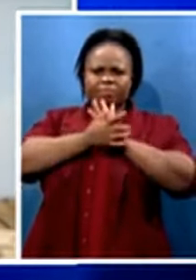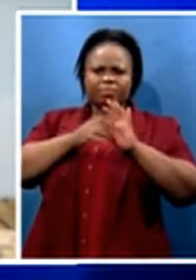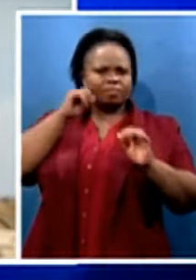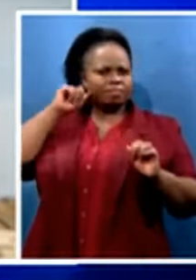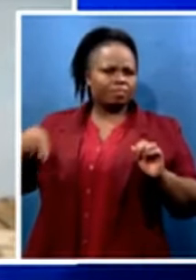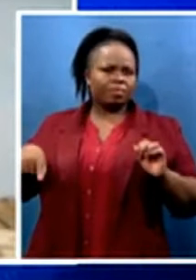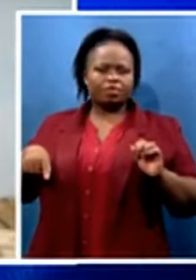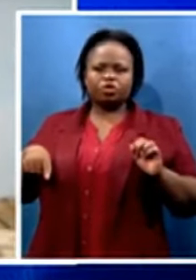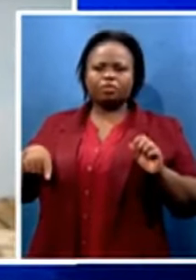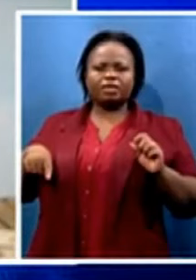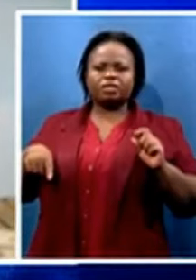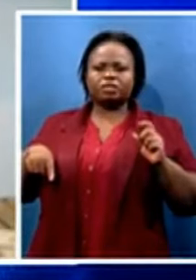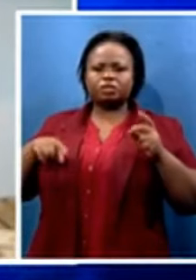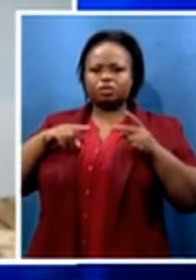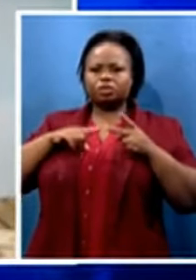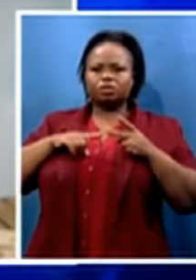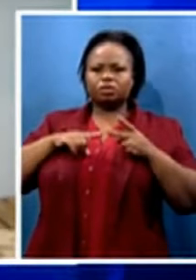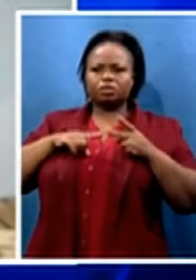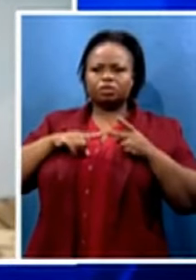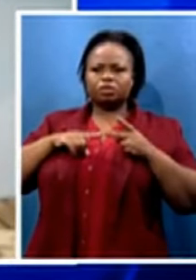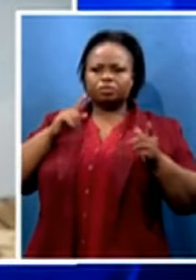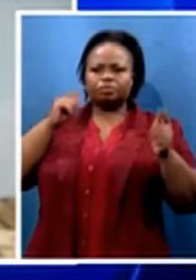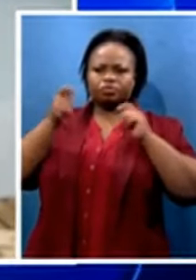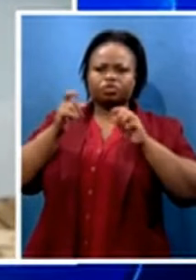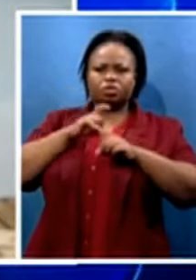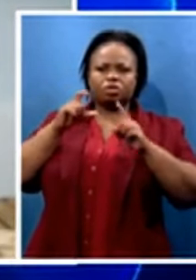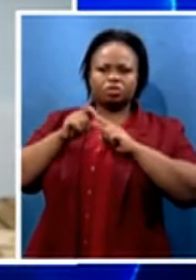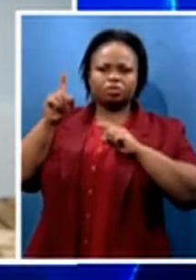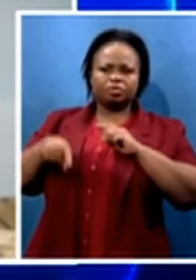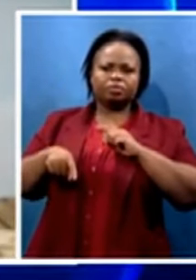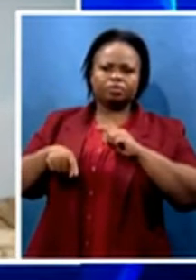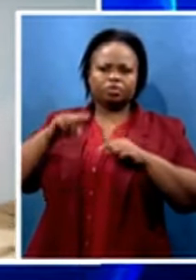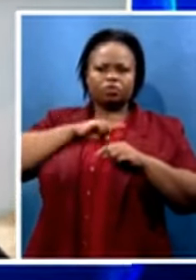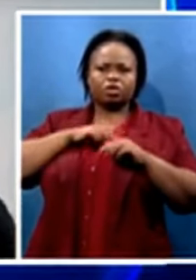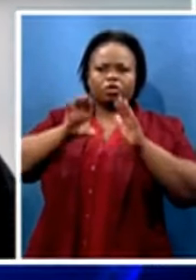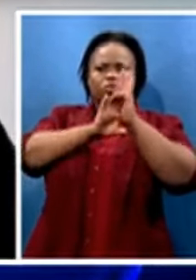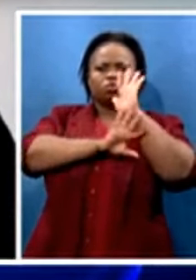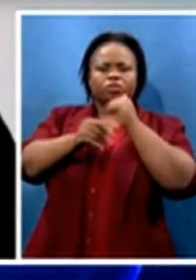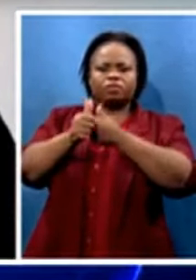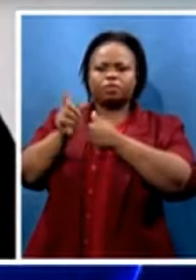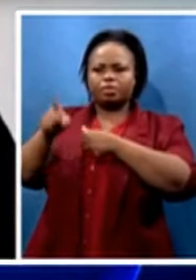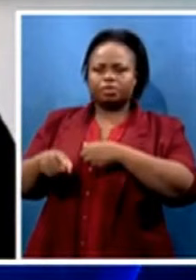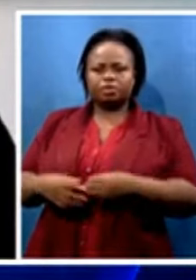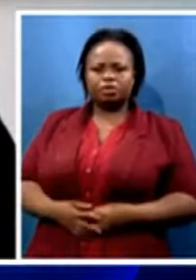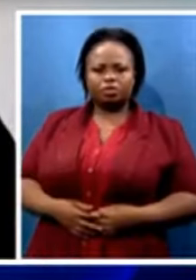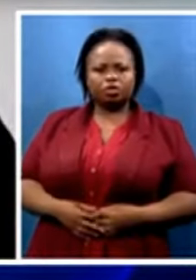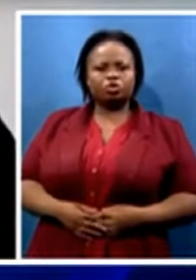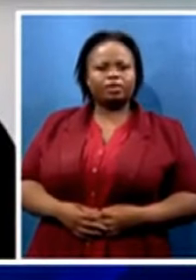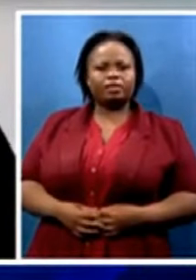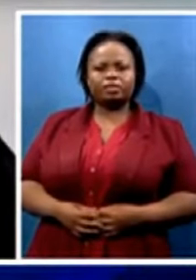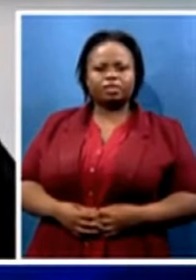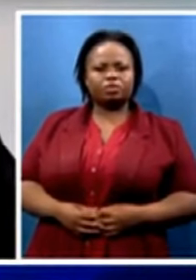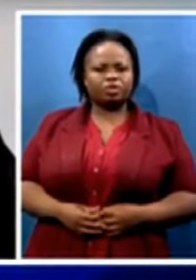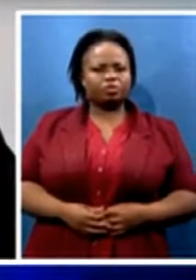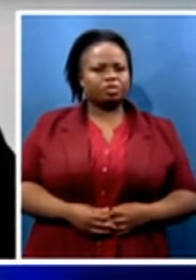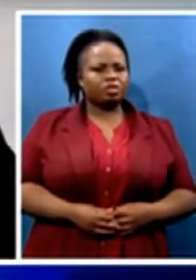to fulfill their mandates to uphold the Constitution and the rule of law. Well, the Nelson Mandela Foundation patron, which is Nelson Mandela himself, has